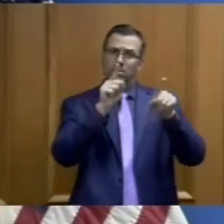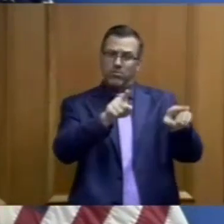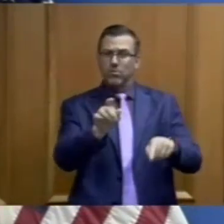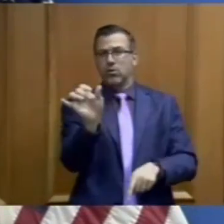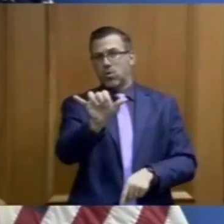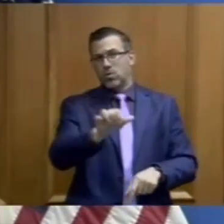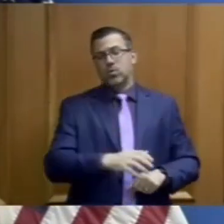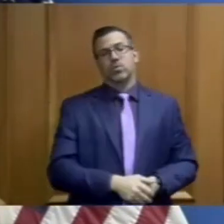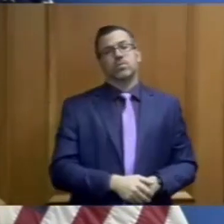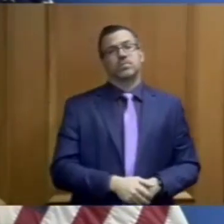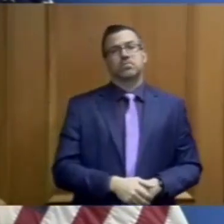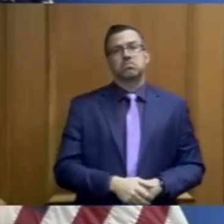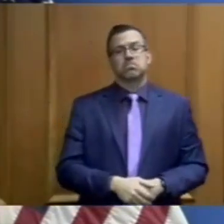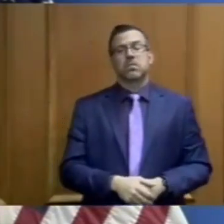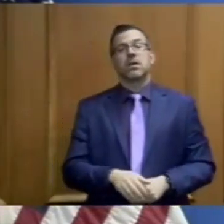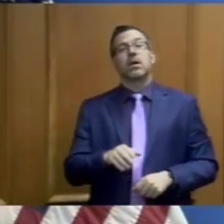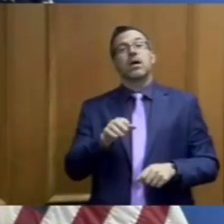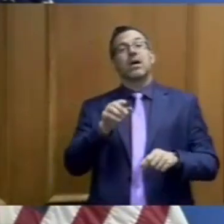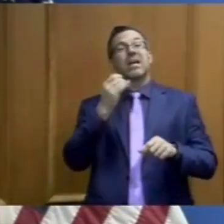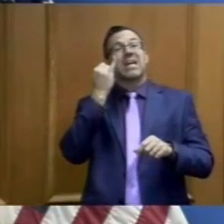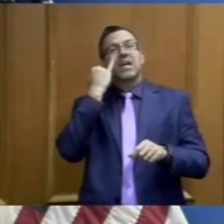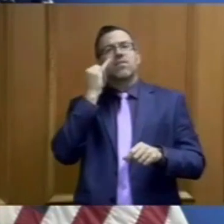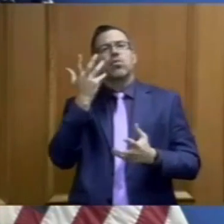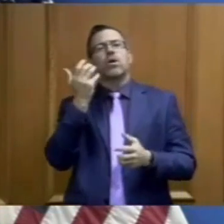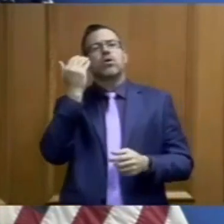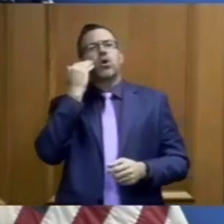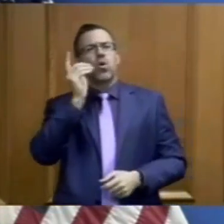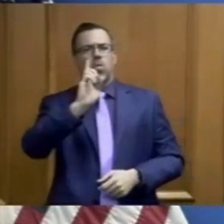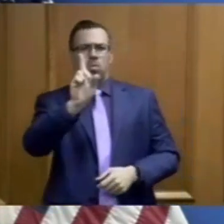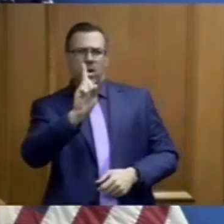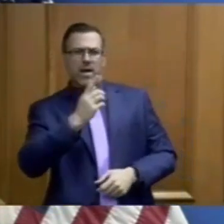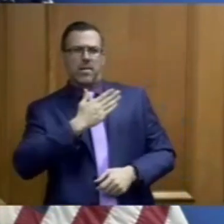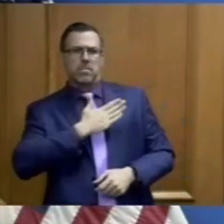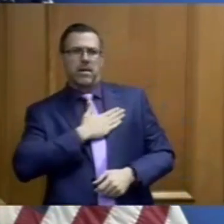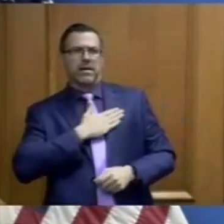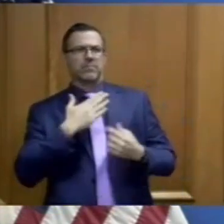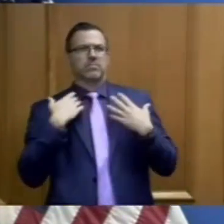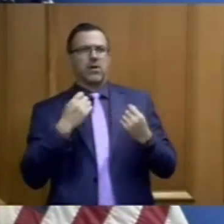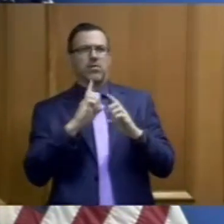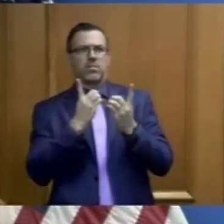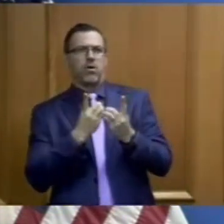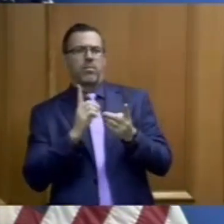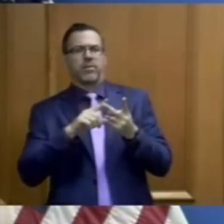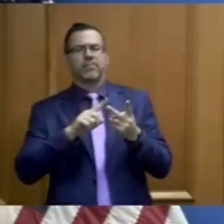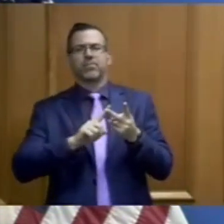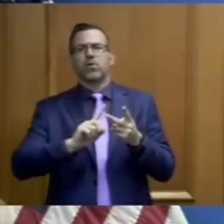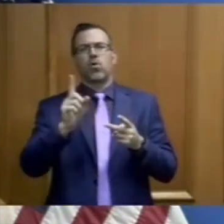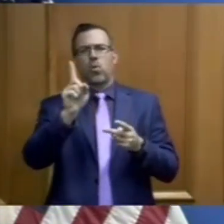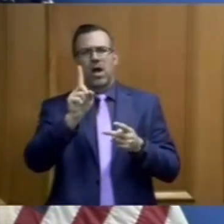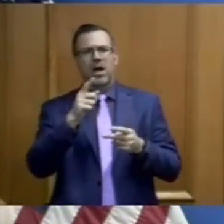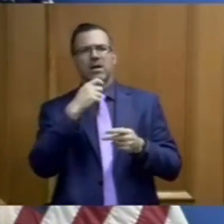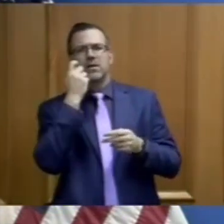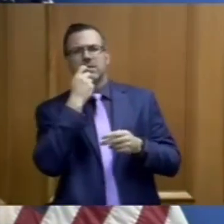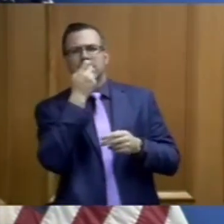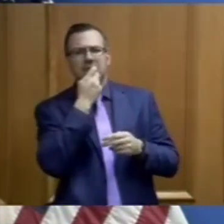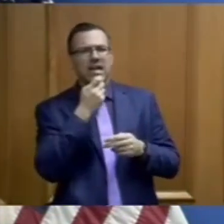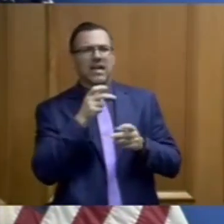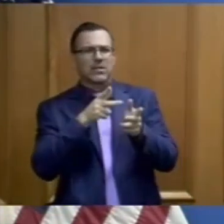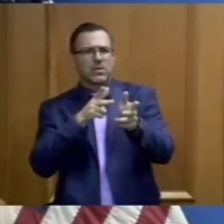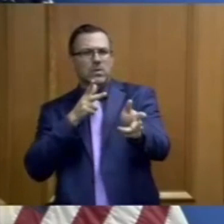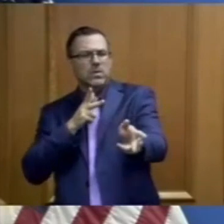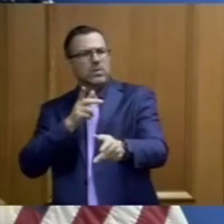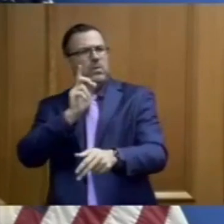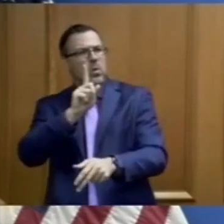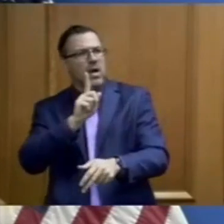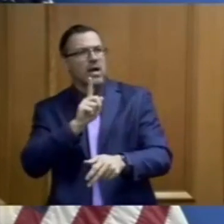That same free testing is available in our public health departments five days a week in every rural county